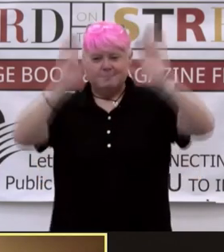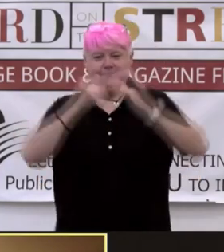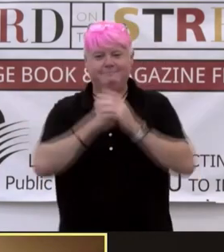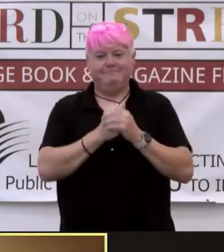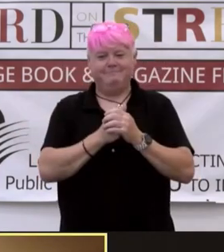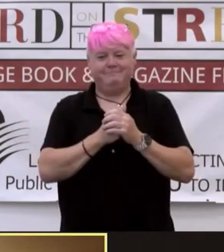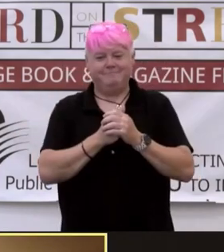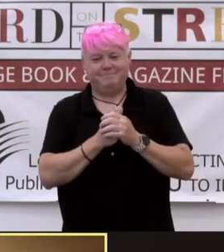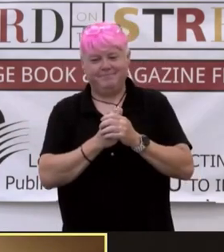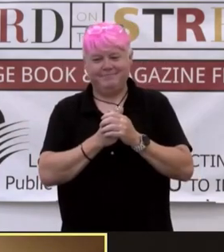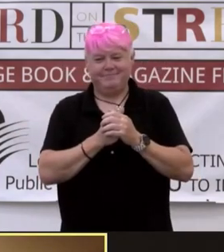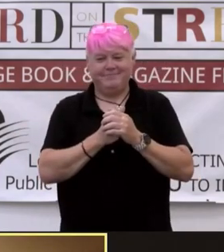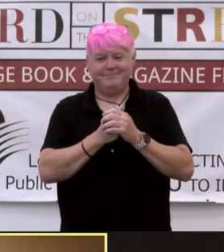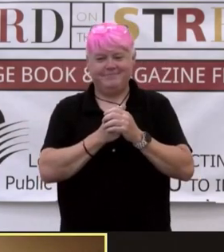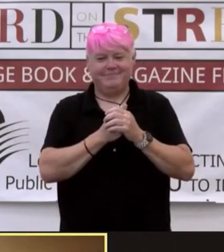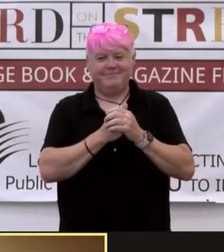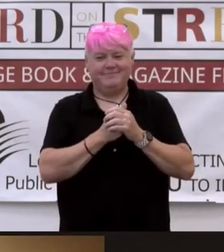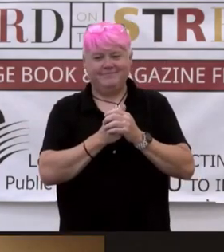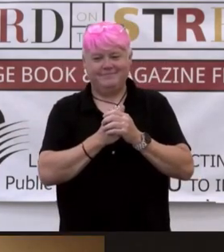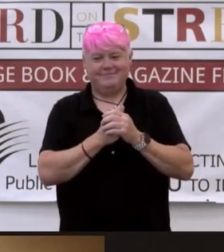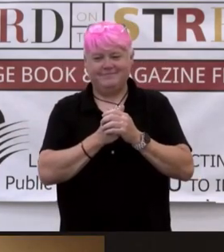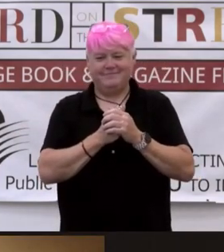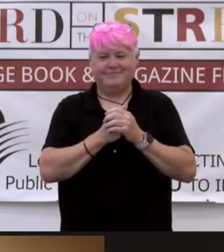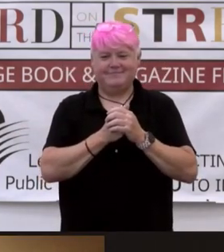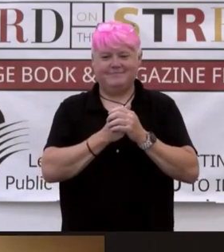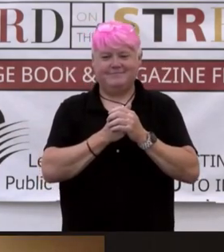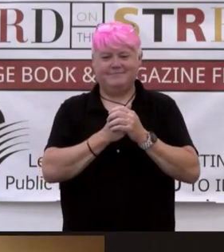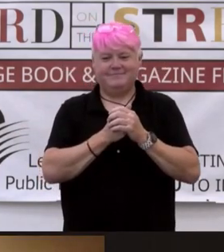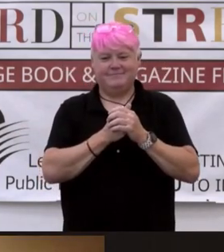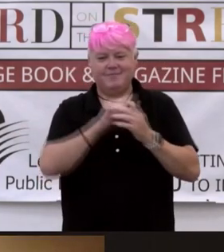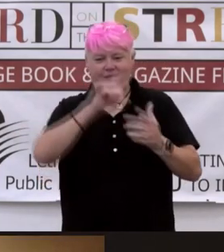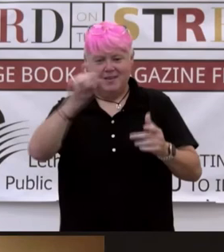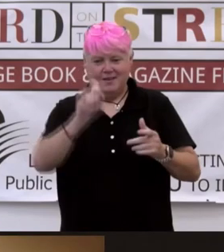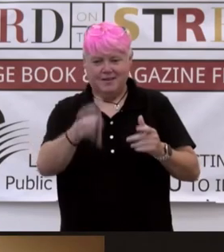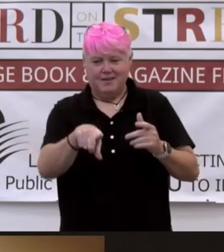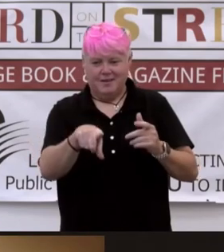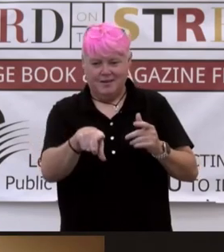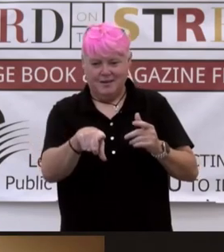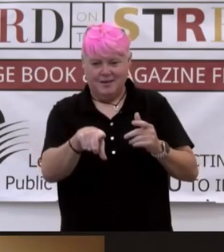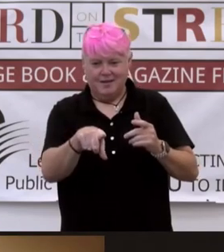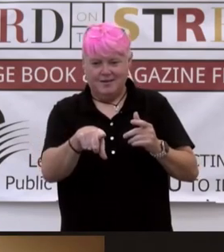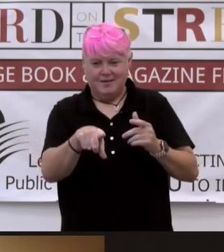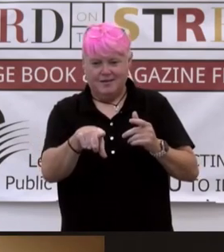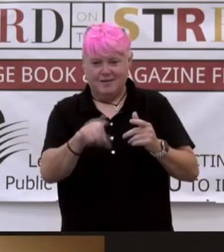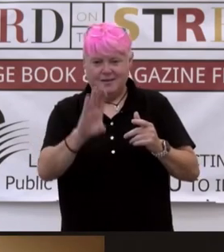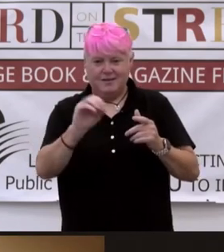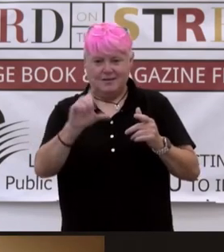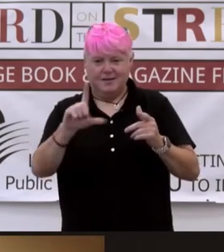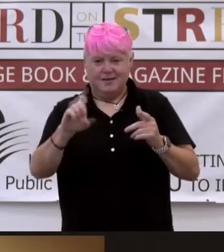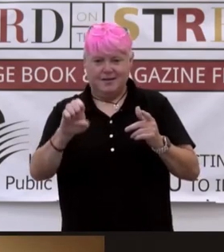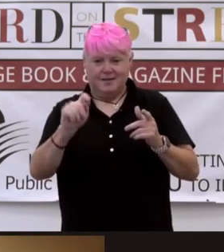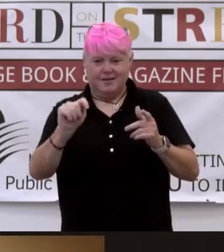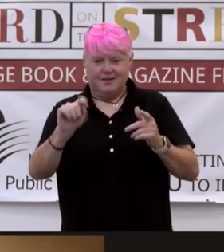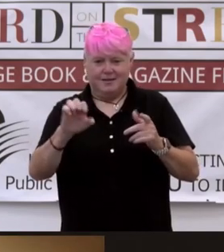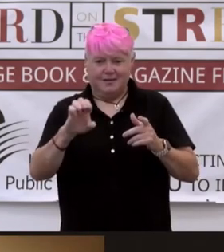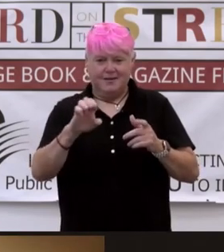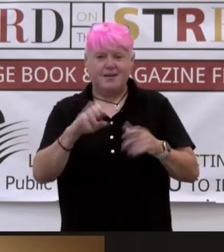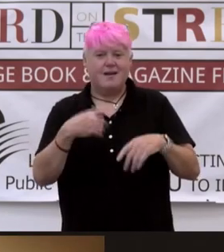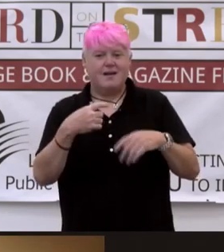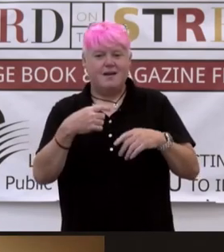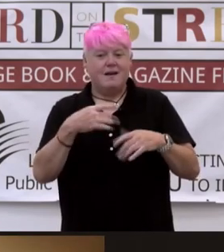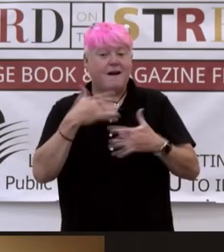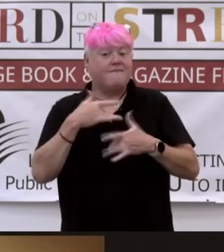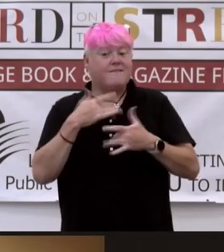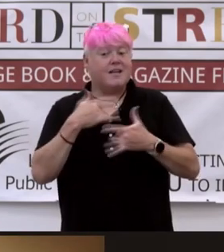Books that are awesome. Excellent. Excellent. Another question here from Colette. I feel like a lot of your writing is very